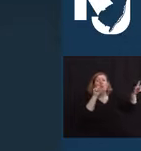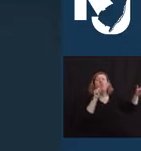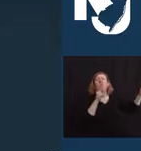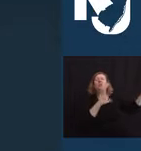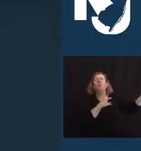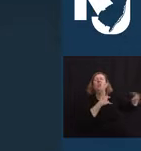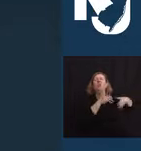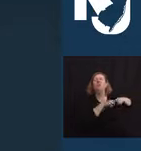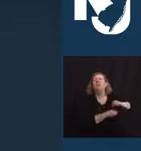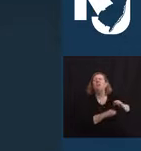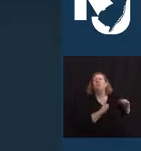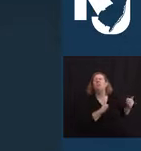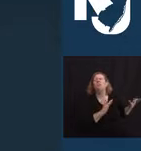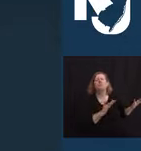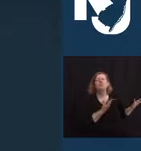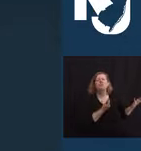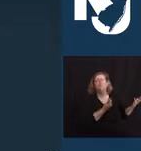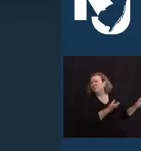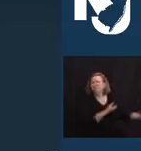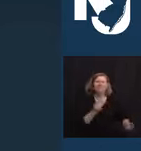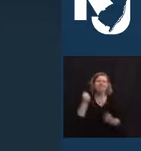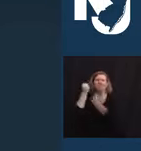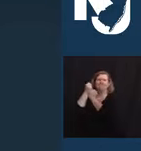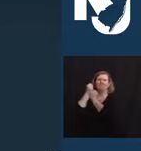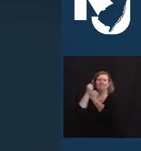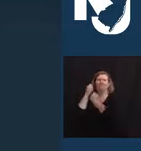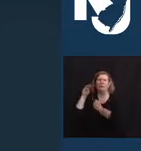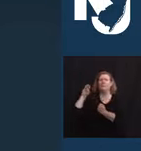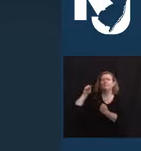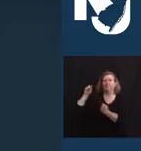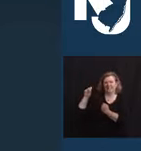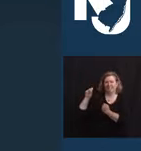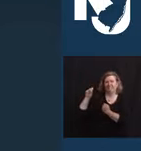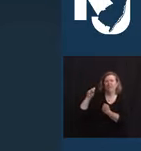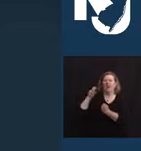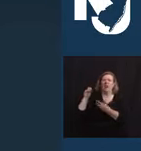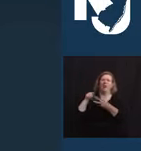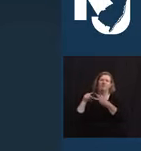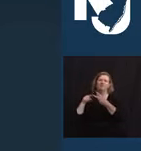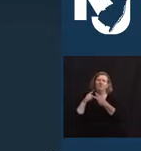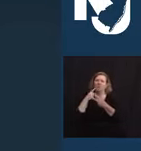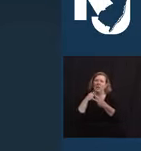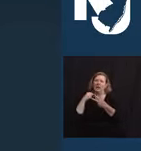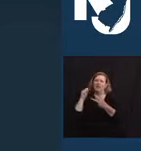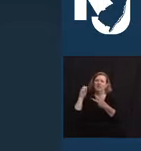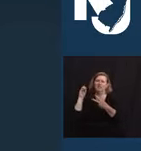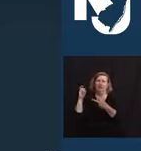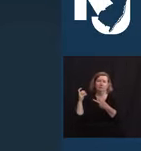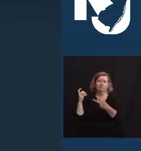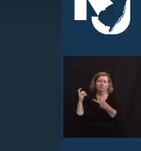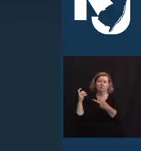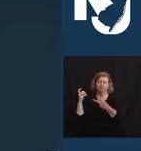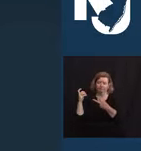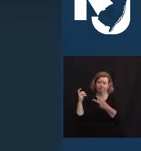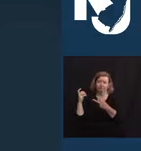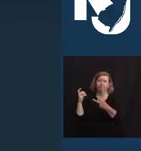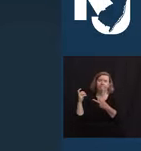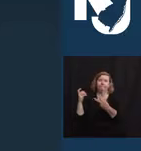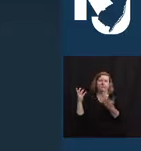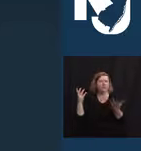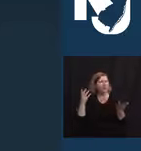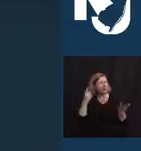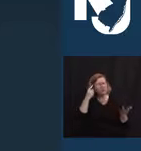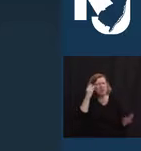Los Angeles. And those allegiances were split between the Mets and the Red Sox. Think about that for a second.